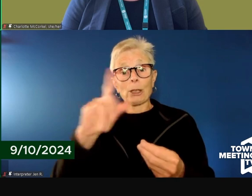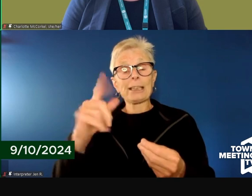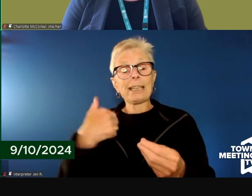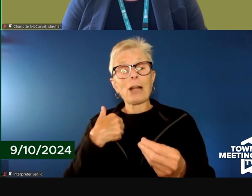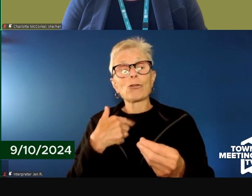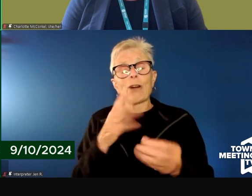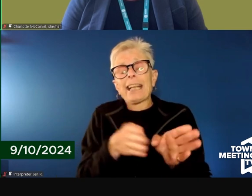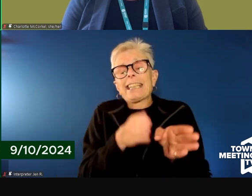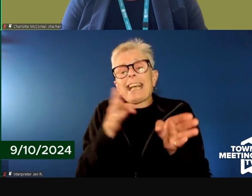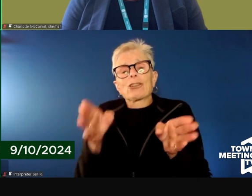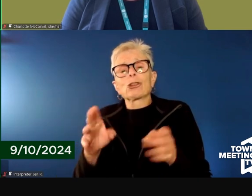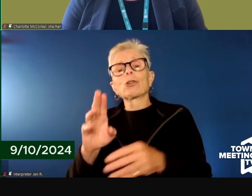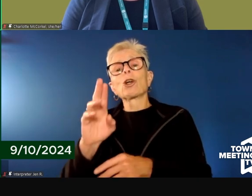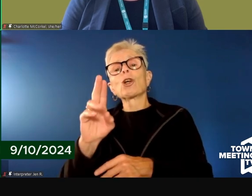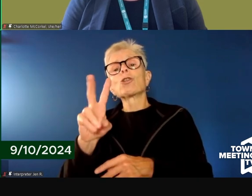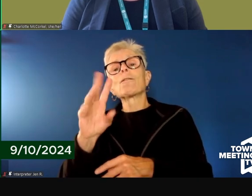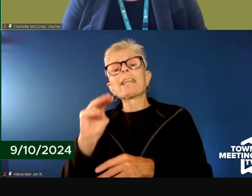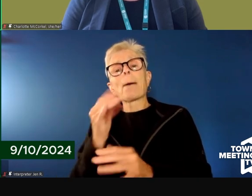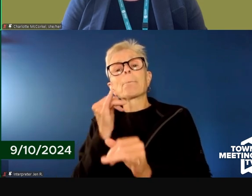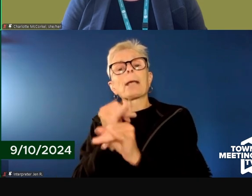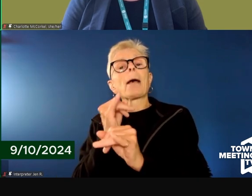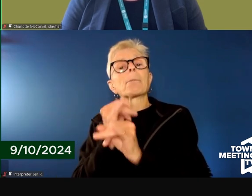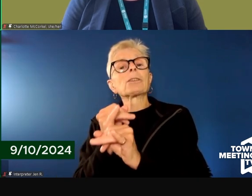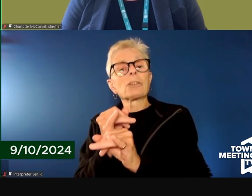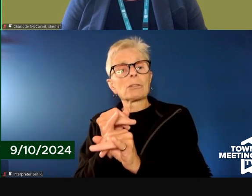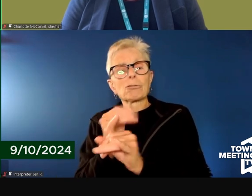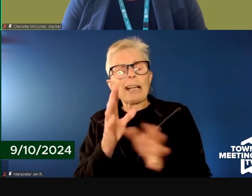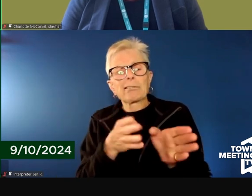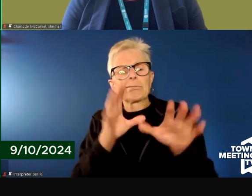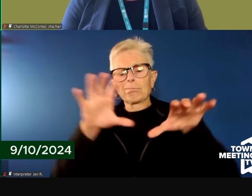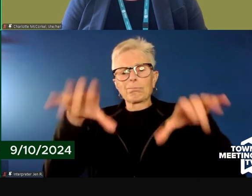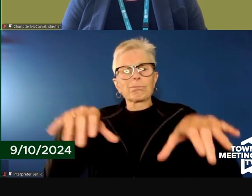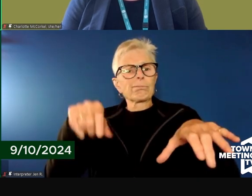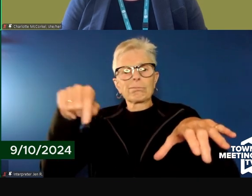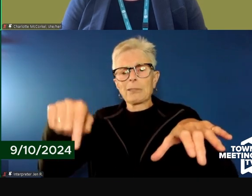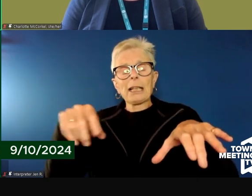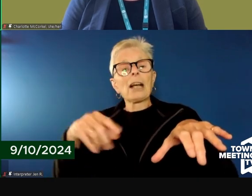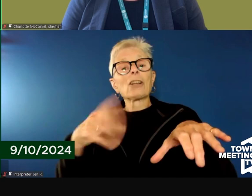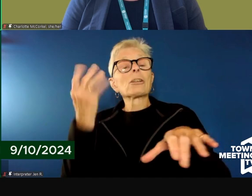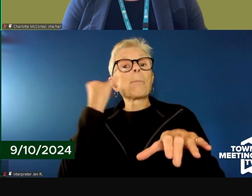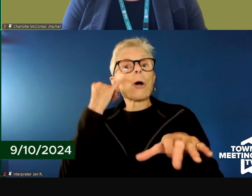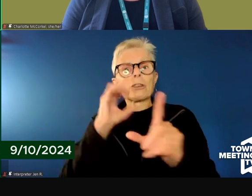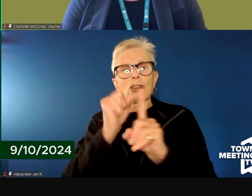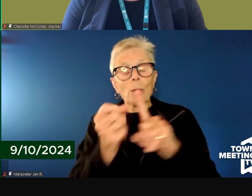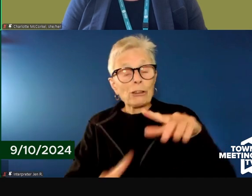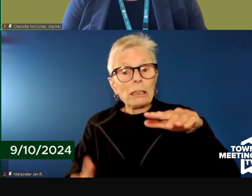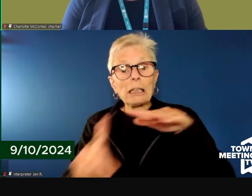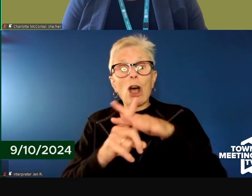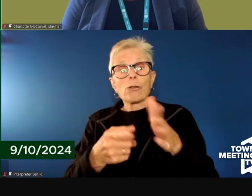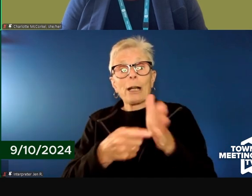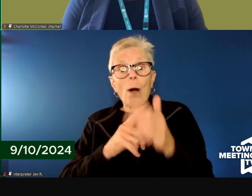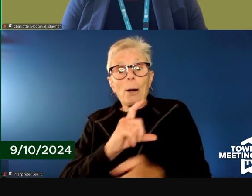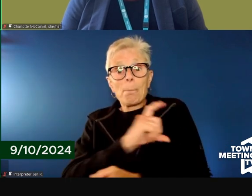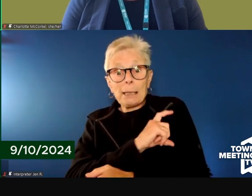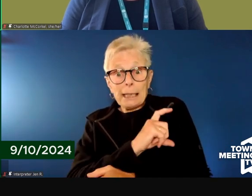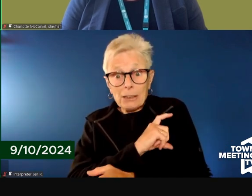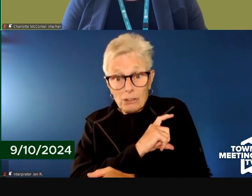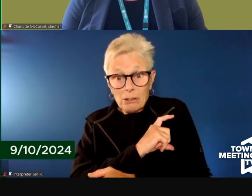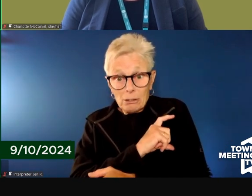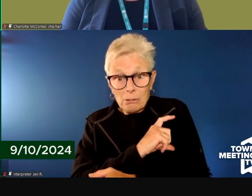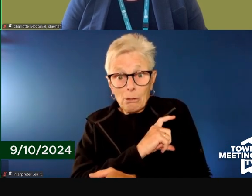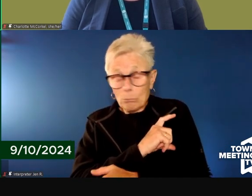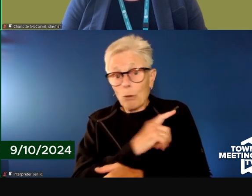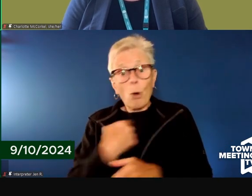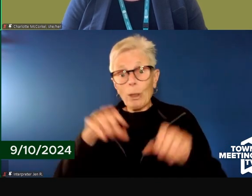campus. If there were an incident that required a police response, that is certainly